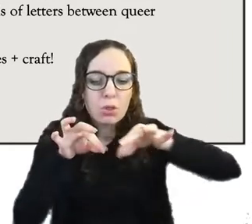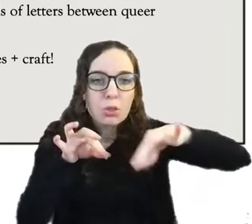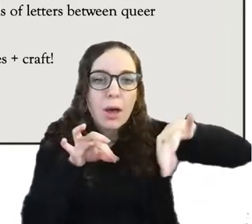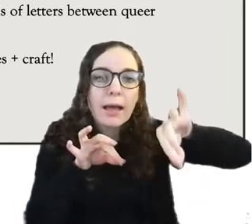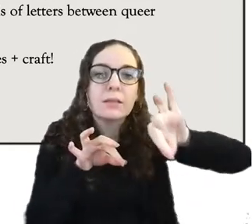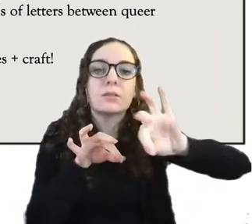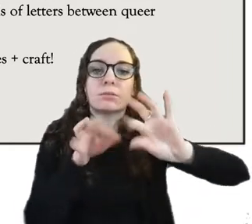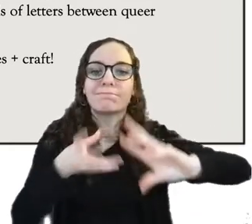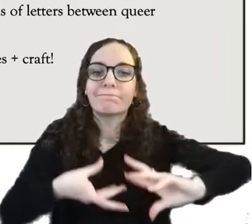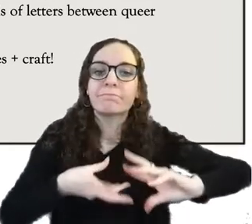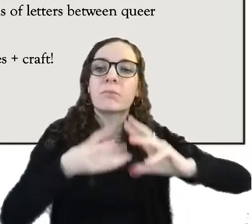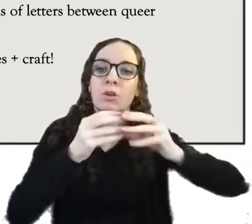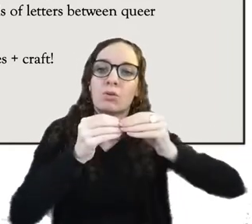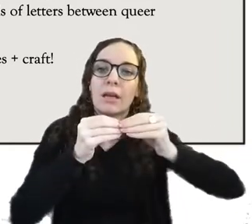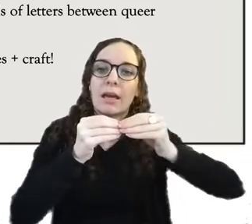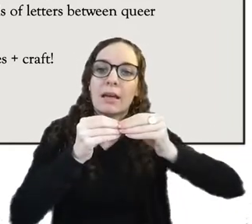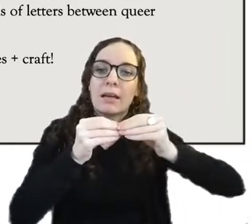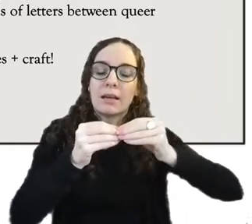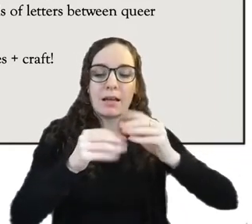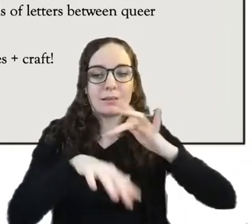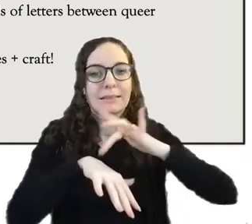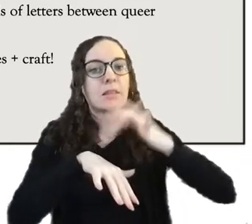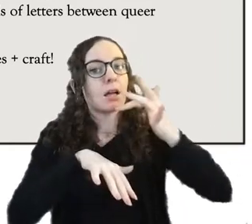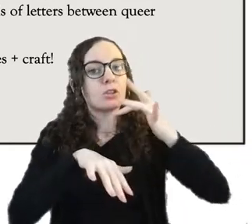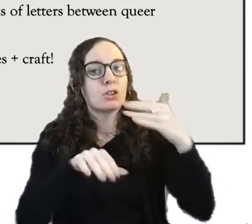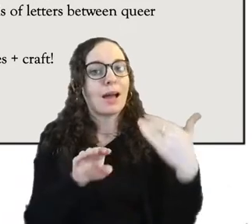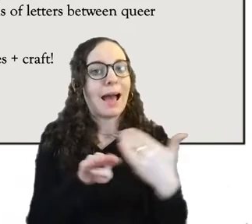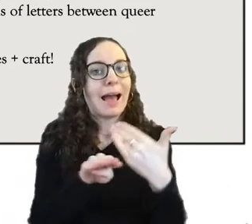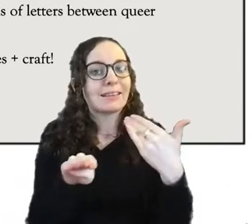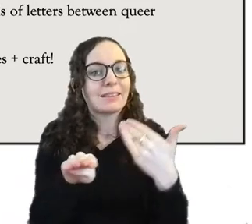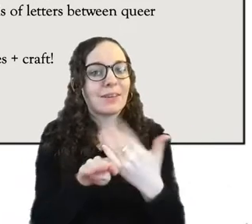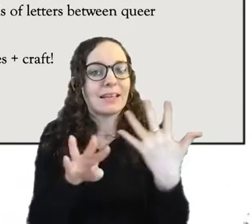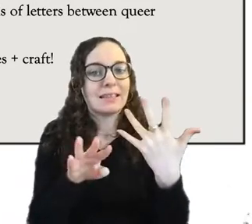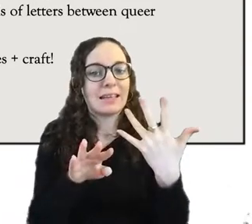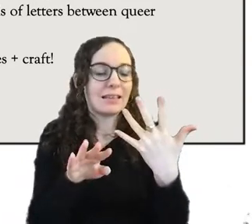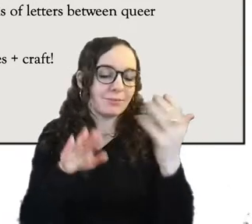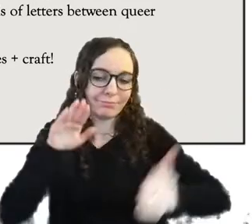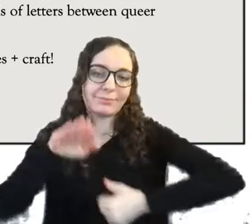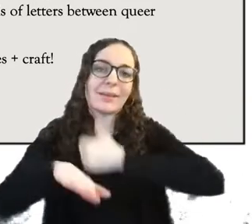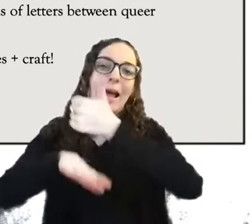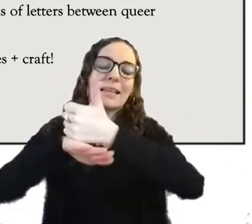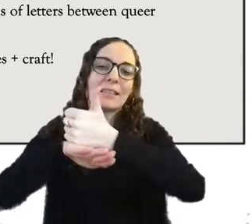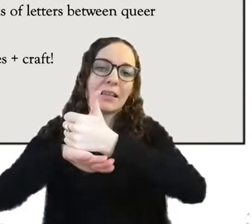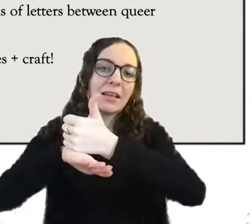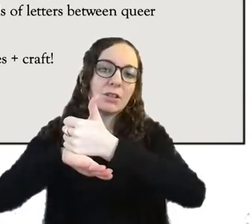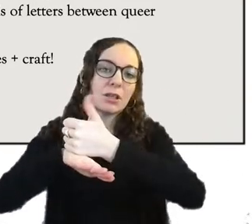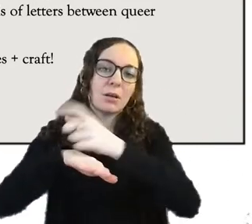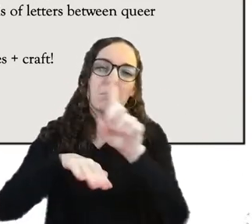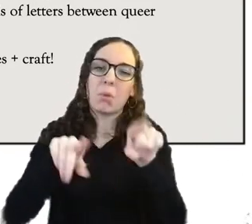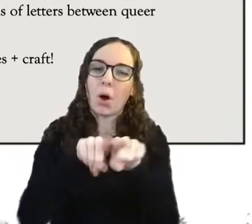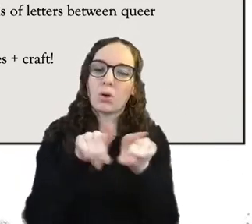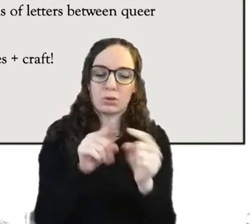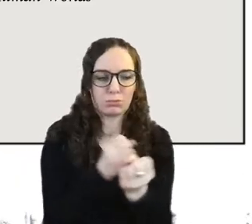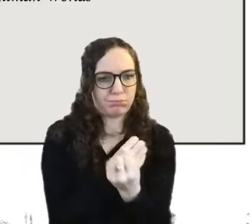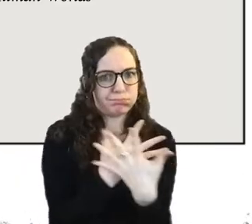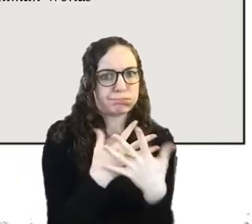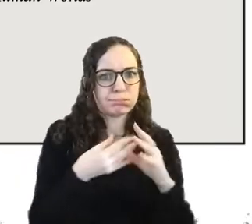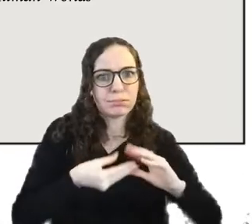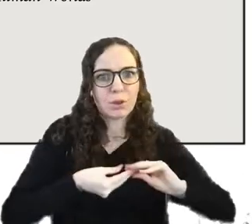a touch activated sonic installation uh as well as a lot of crafting uh as well